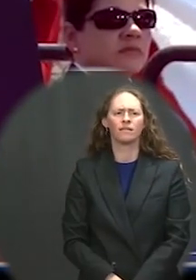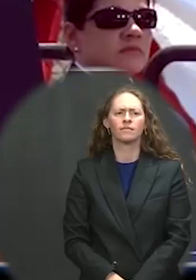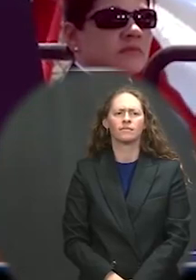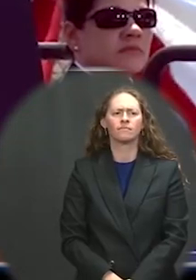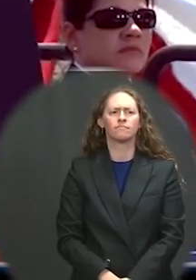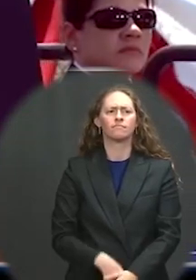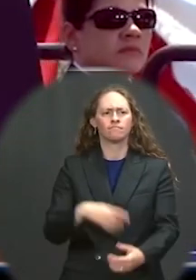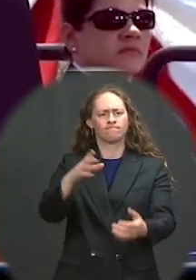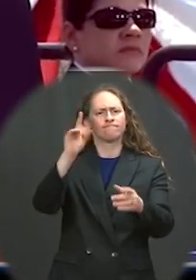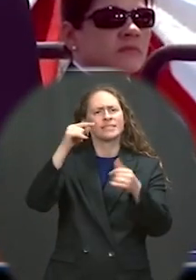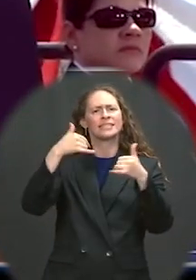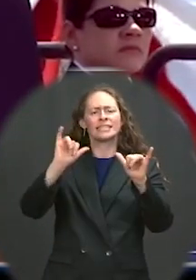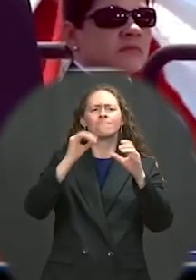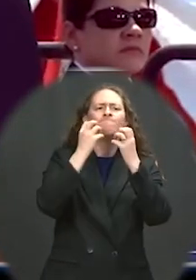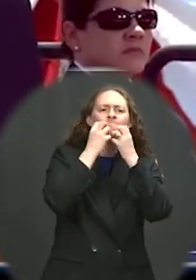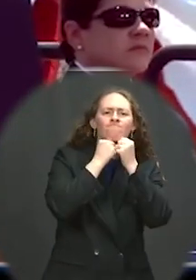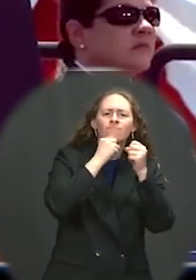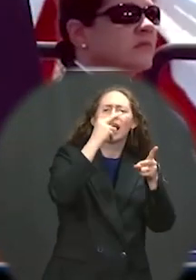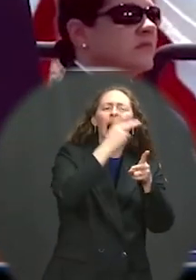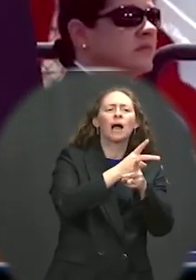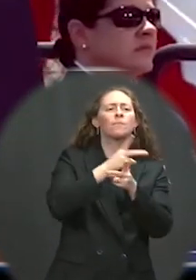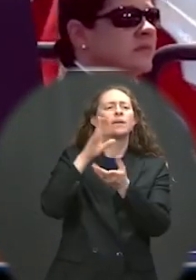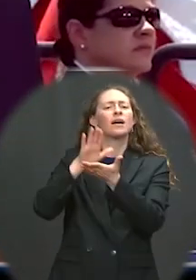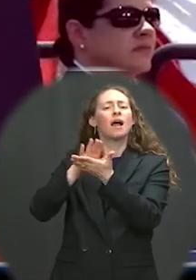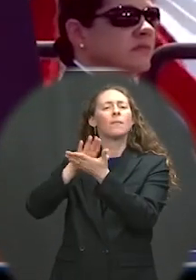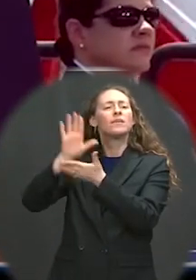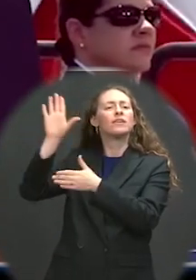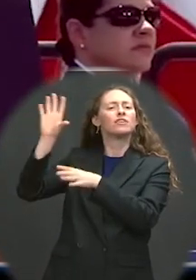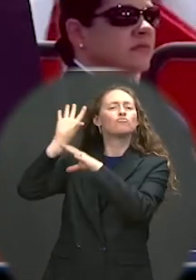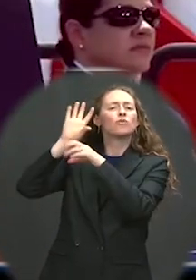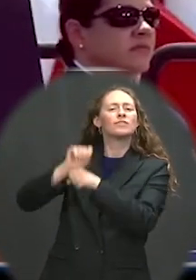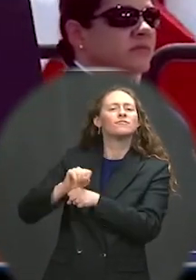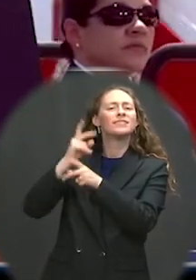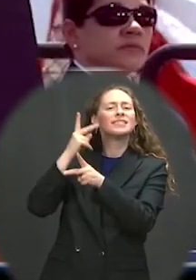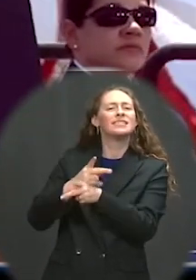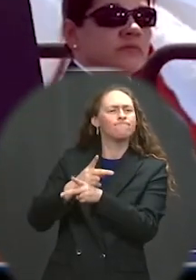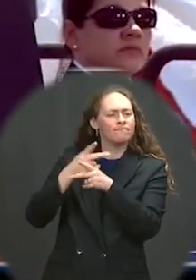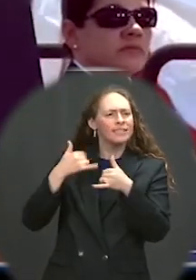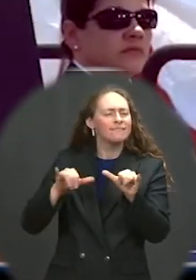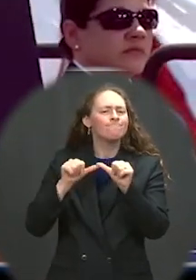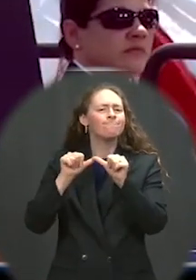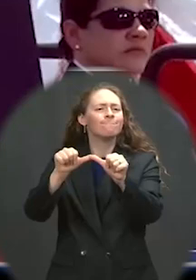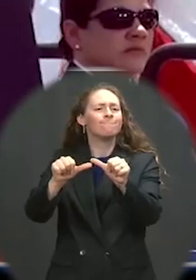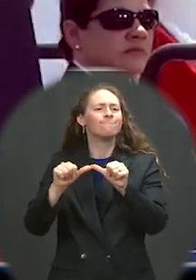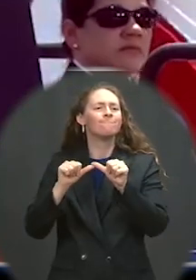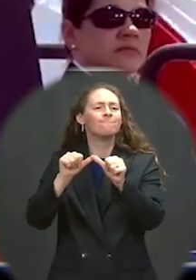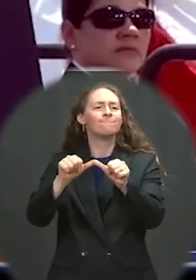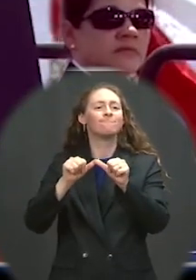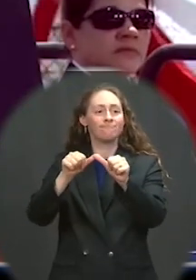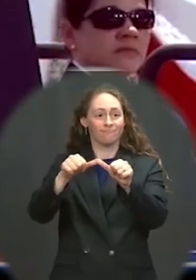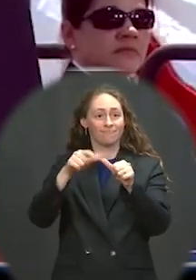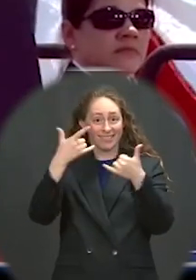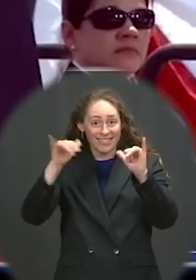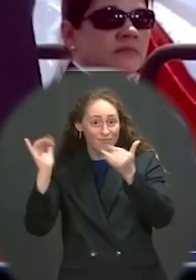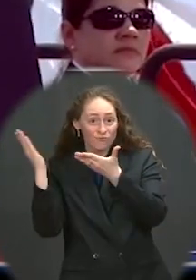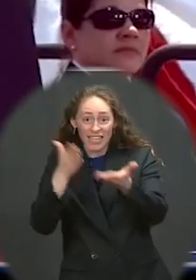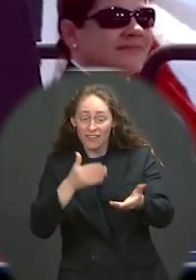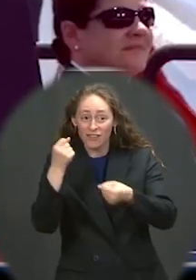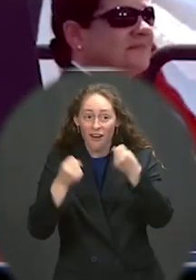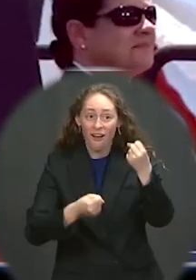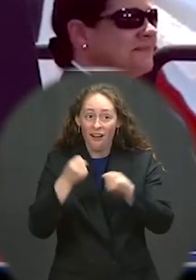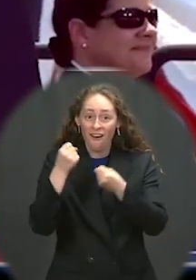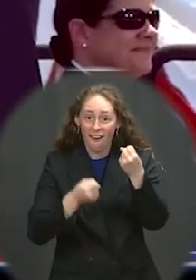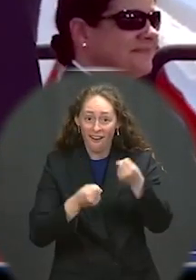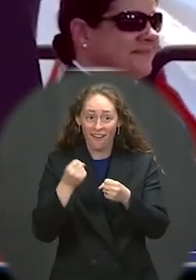even formed a few new ones. You still were able to bring your cars on campus. You just weren't allowed to go anywhere in those cars.